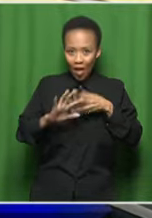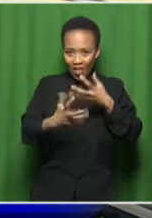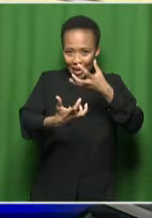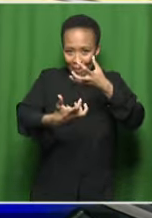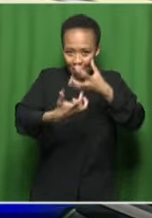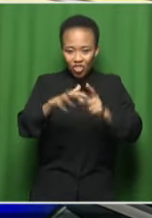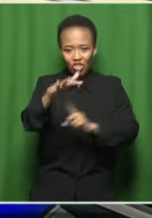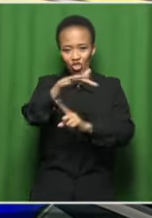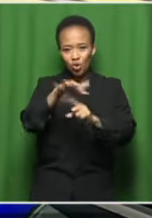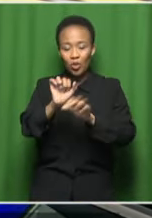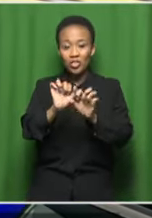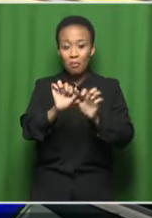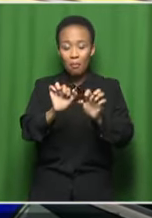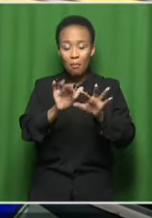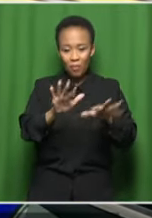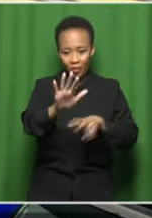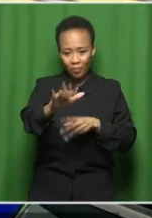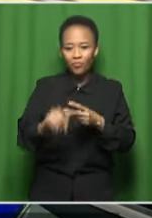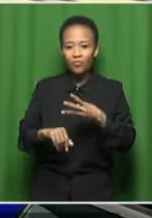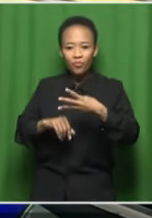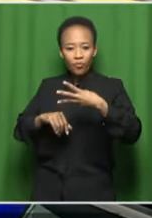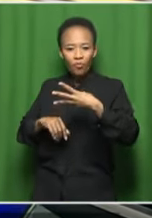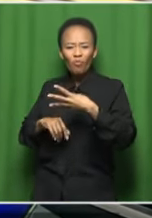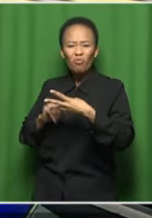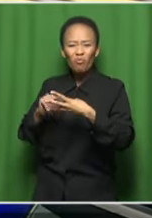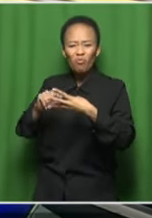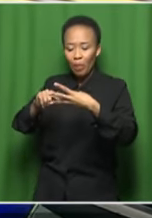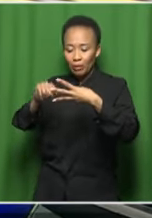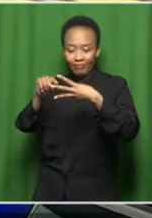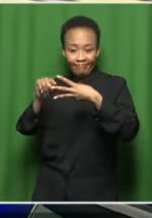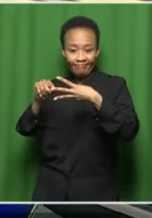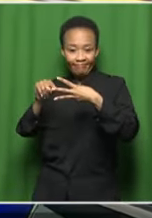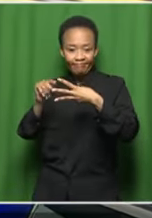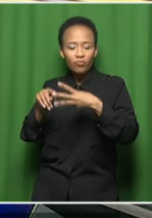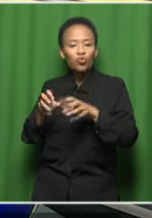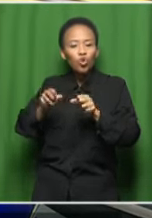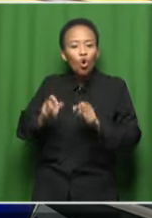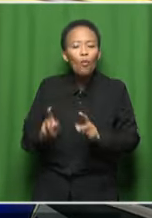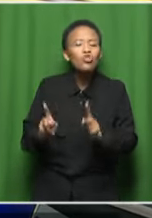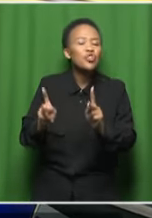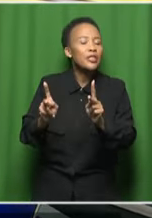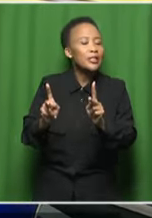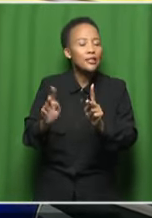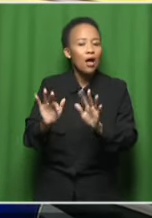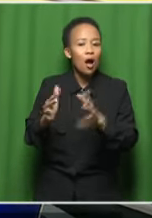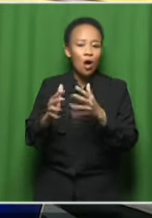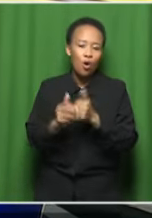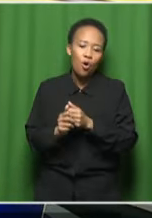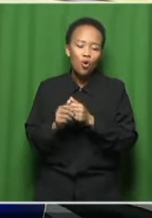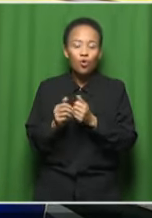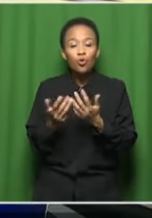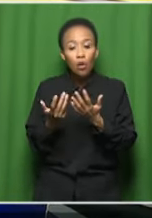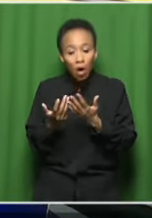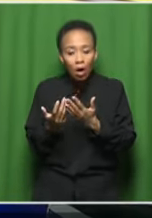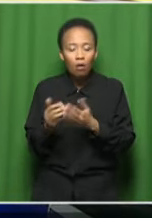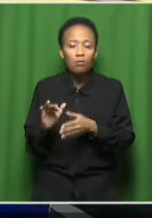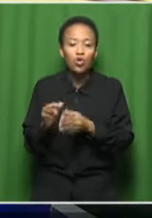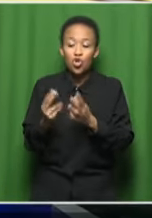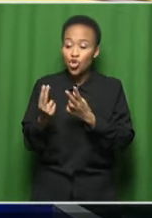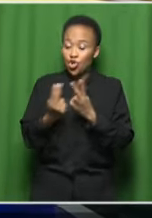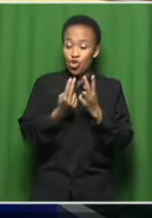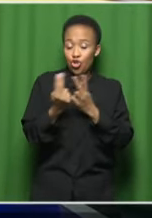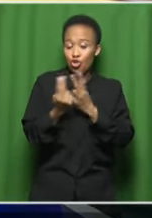so in your experience, what unique challenges and opportunities come with balancing the documentation of new and